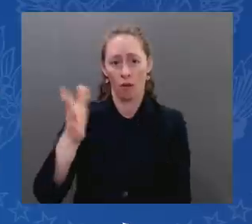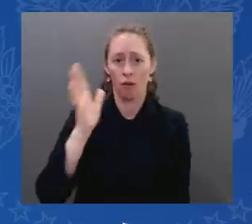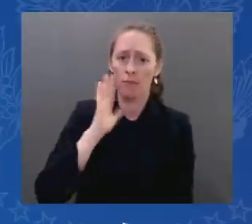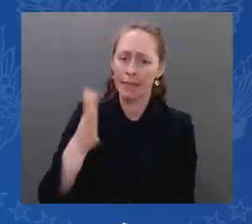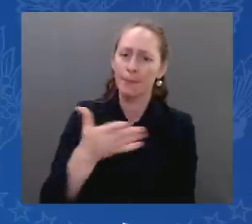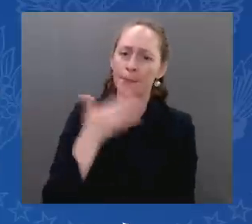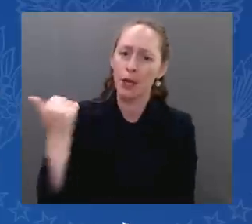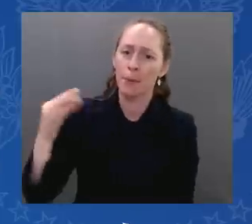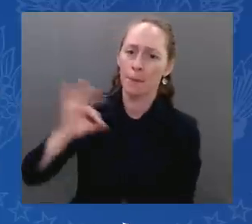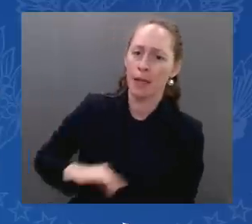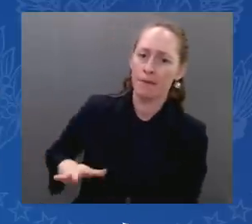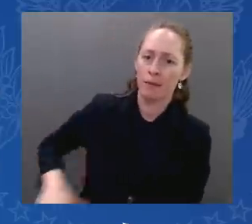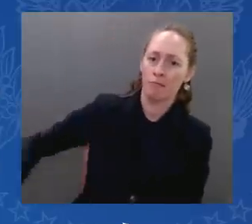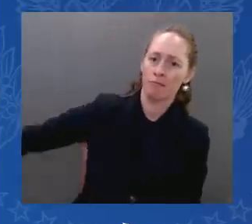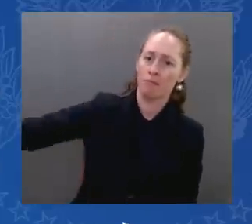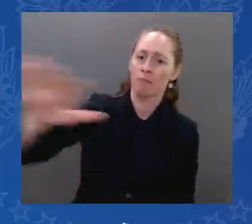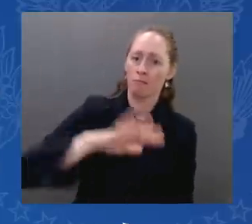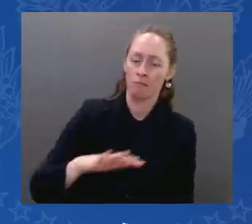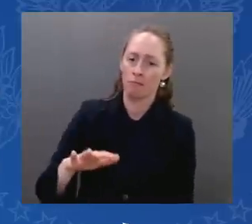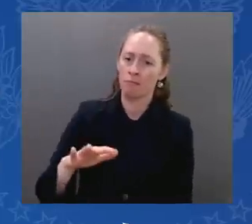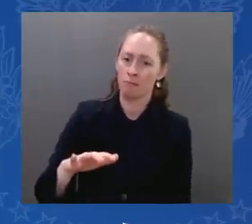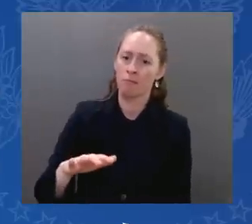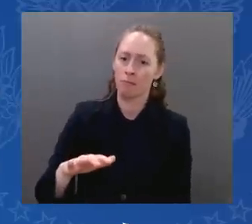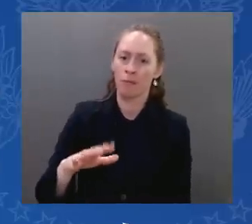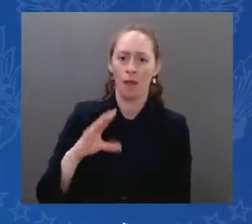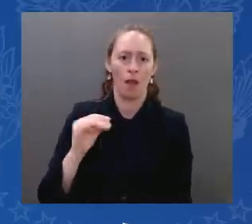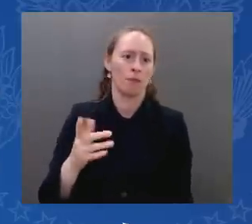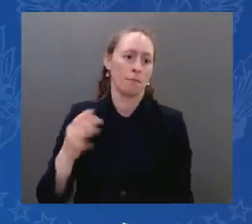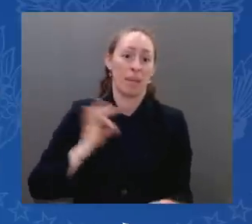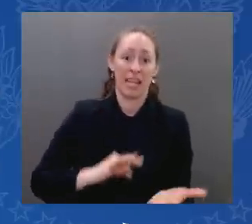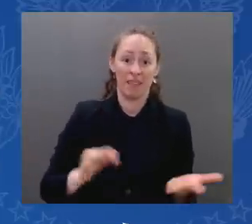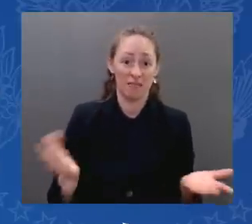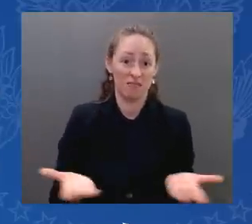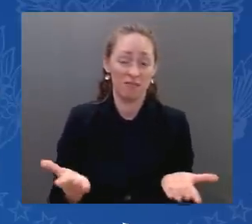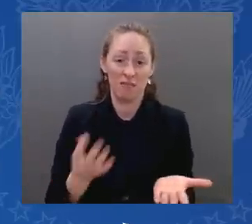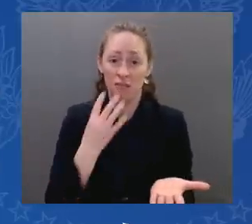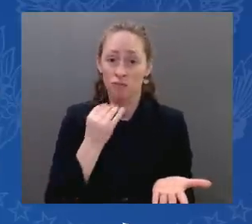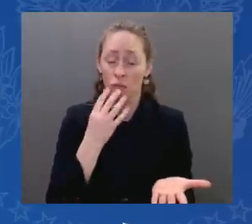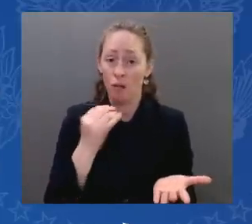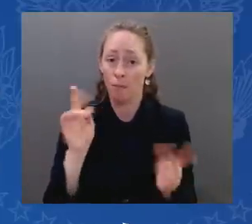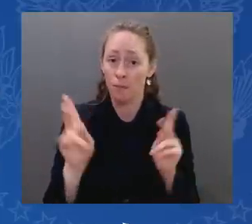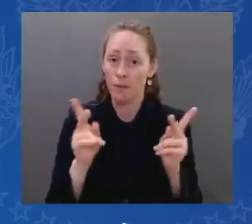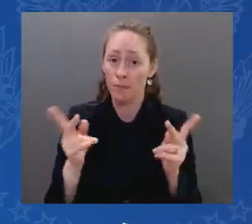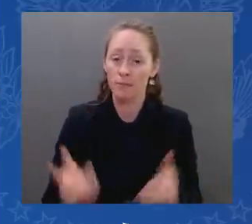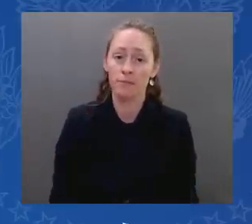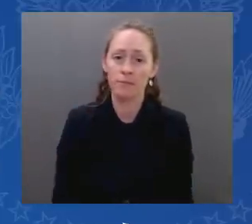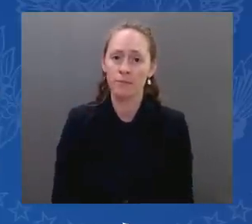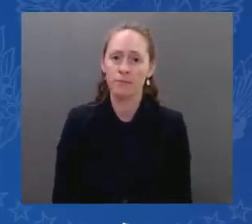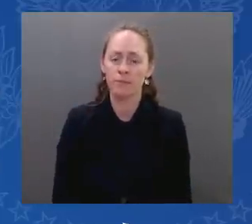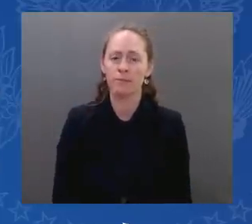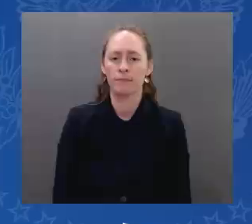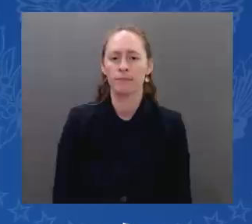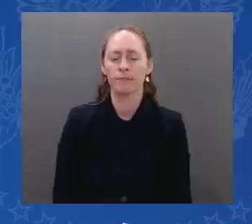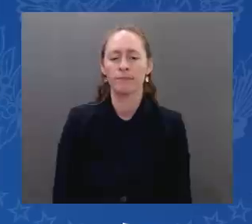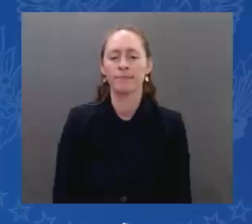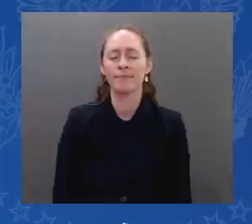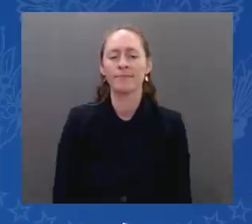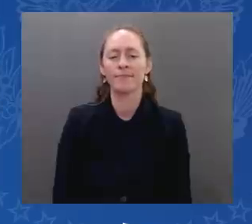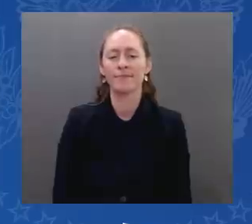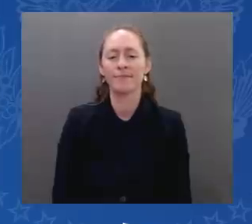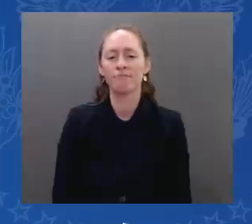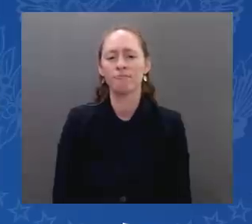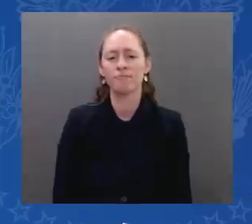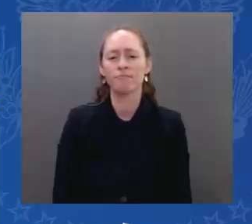Let's the Prime Minister... I will bring up... I always bring up human rights. I always bring up human rights. But my